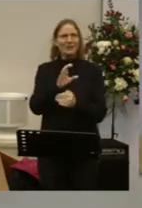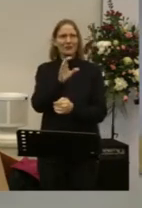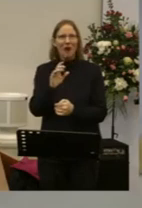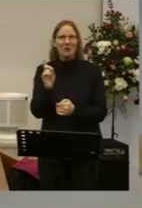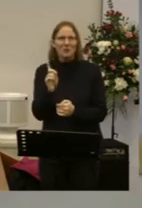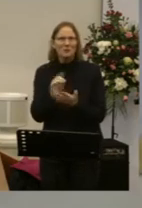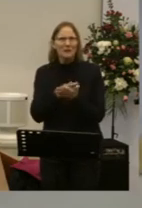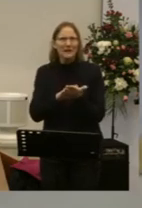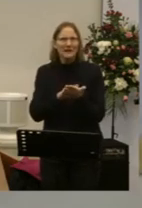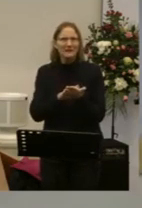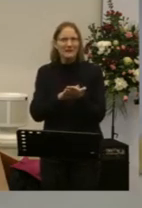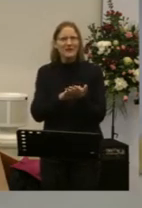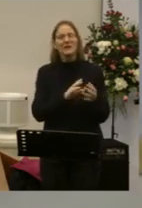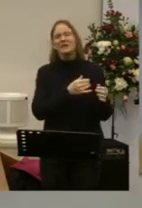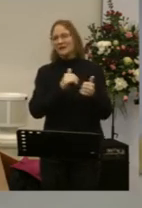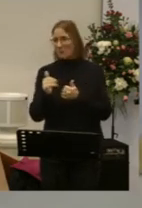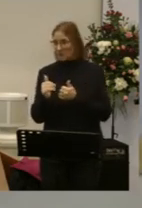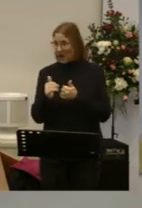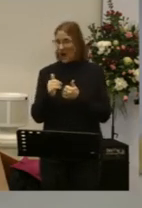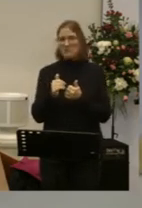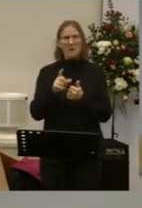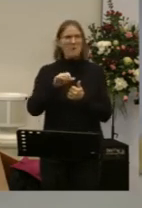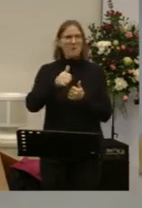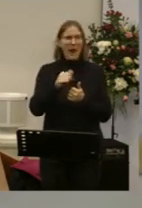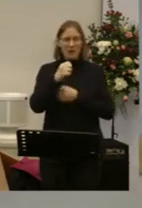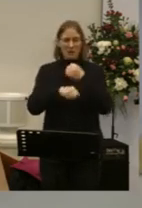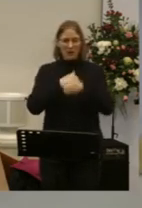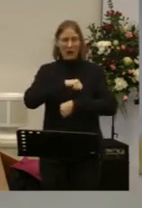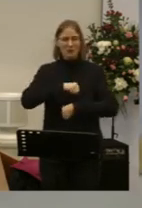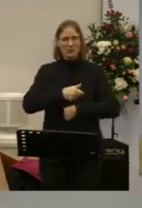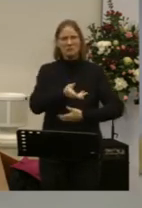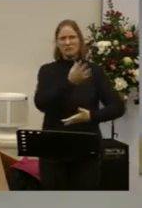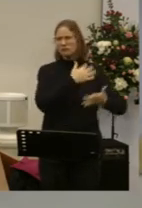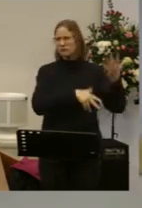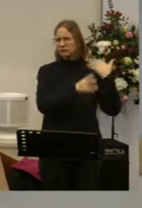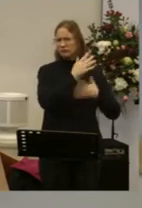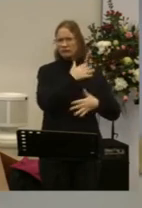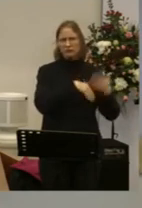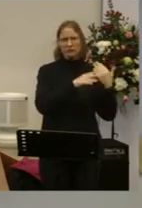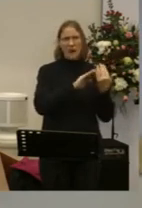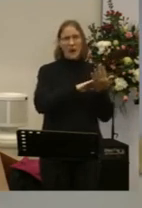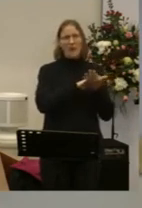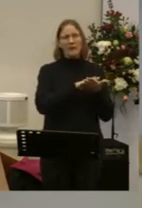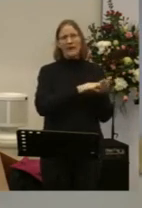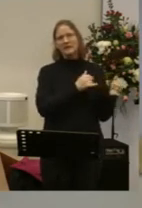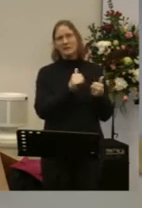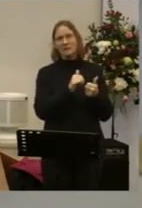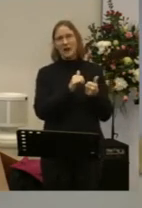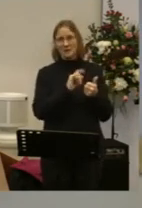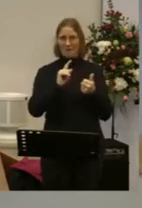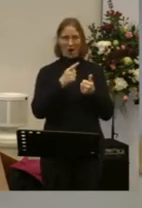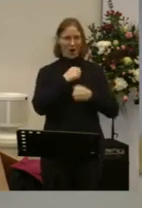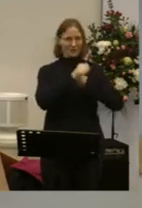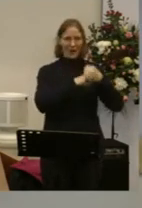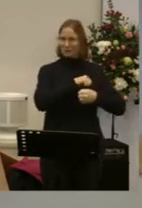If you've been a Christian for a while Maybe you've lost a bit of that Maybe you have lost a bit of that sense of just